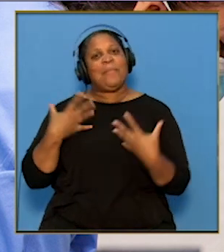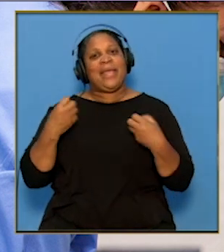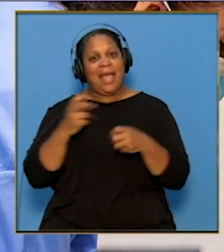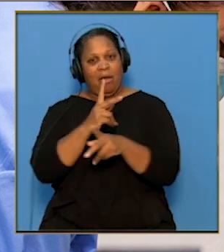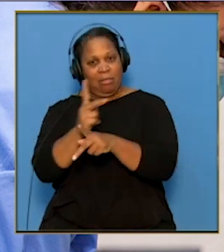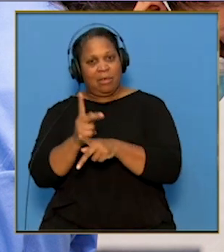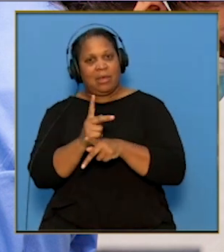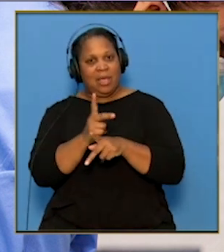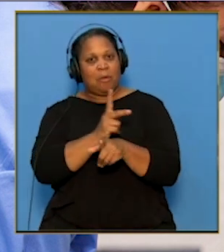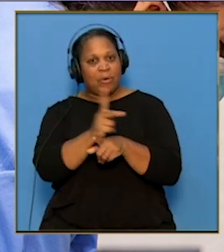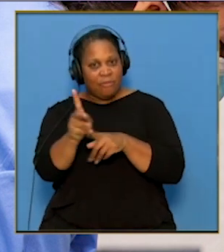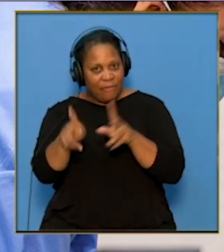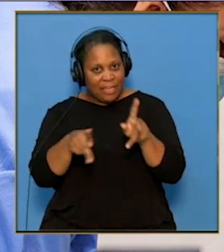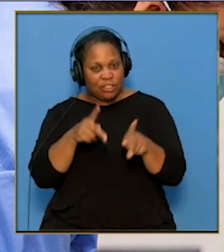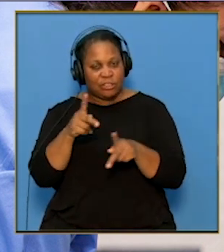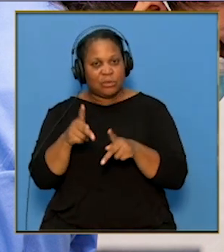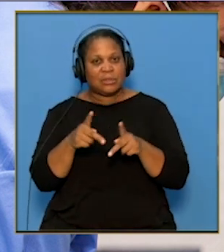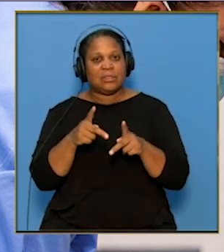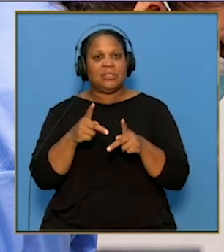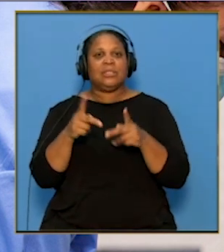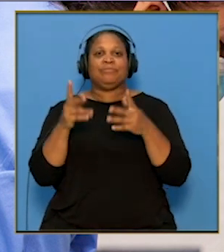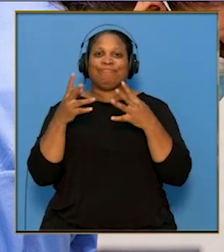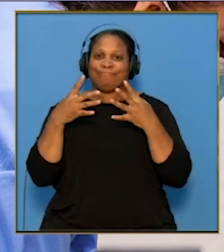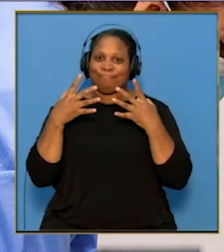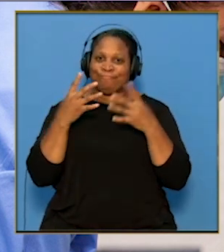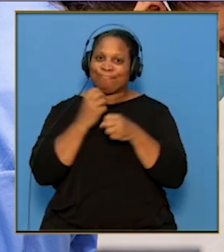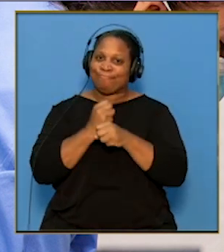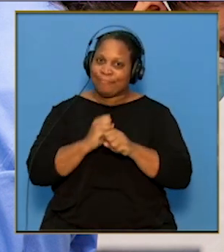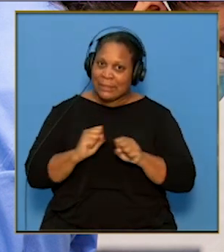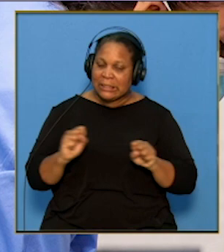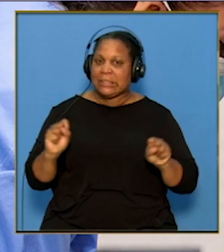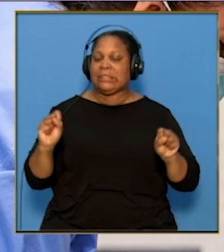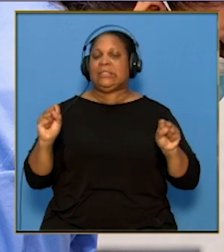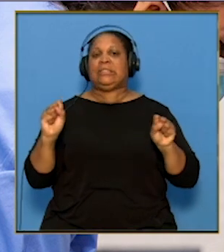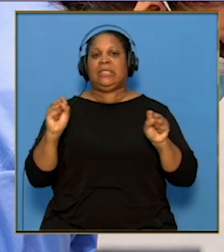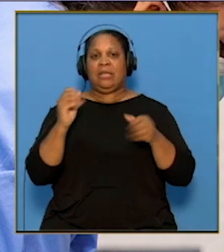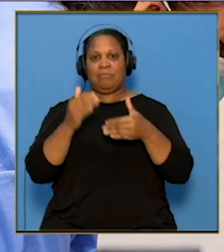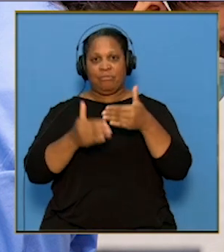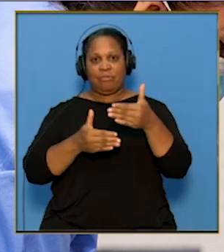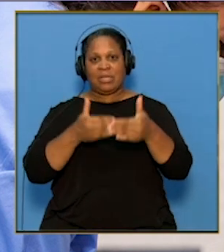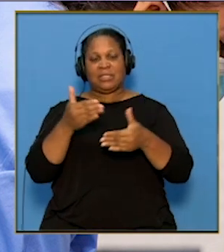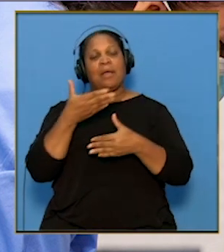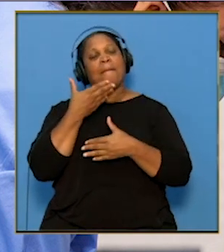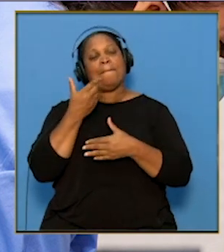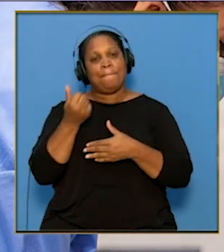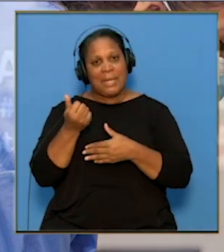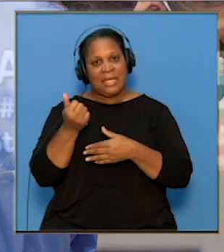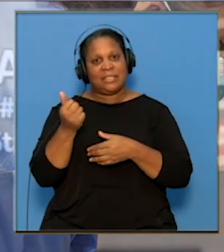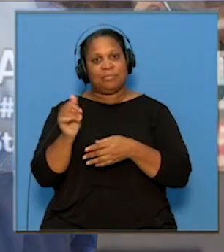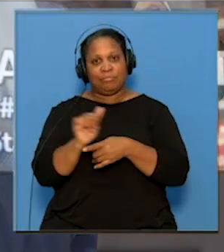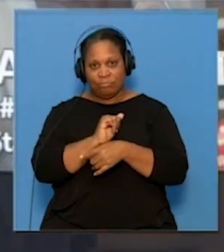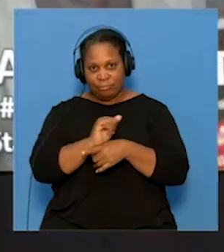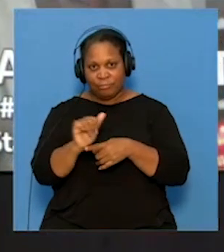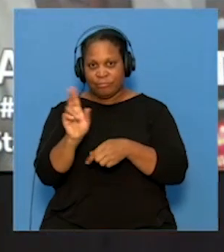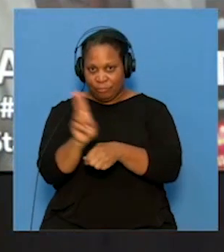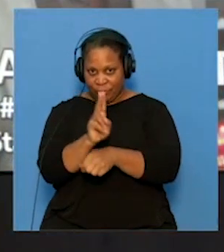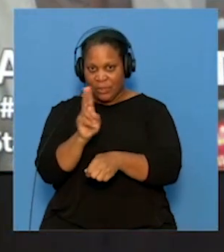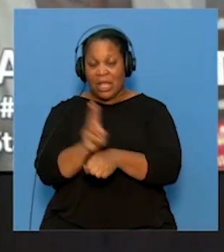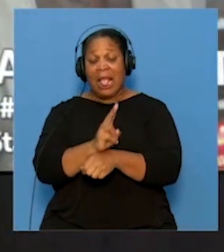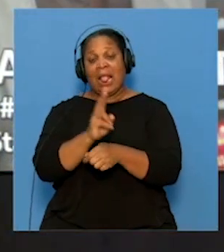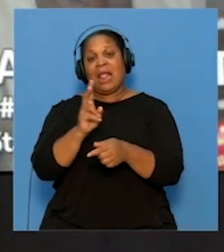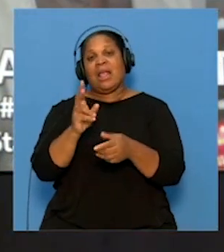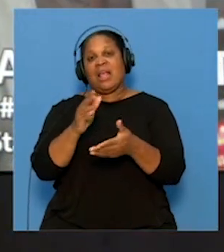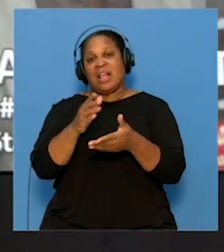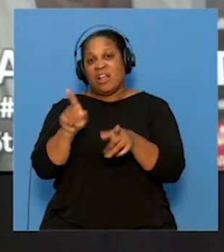professionals have a very thoughtful, safe process which utilizes best practices. This includes